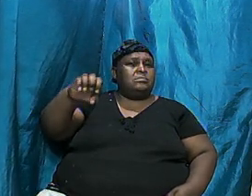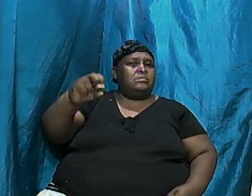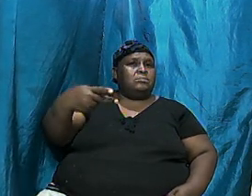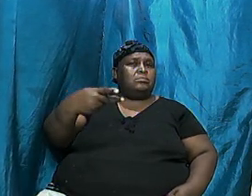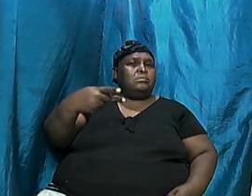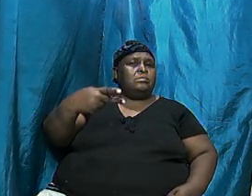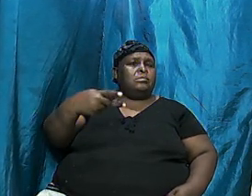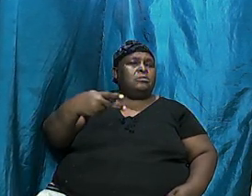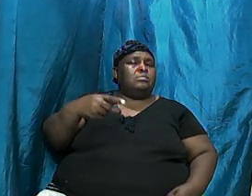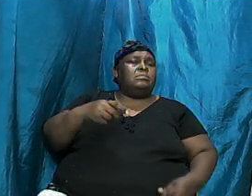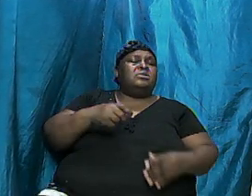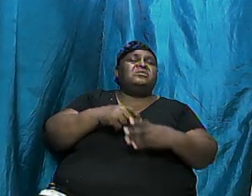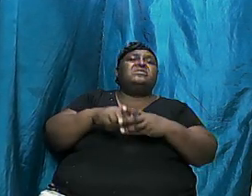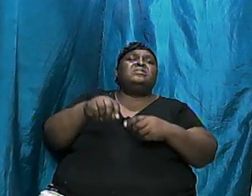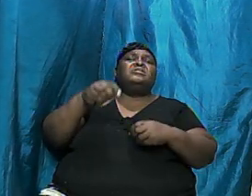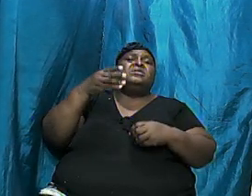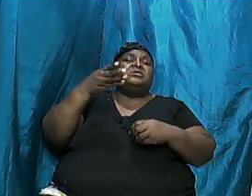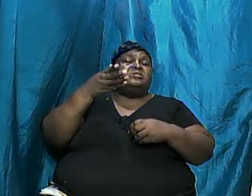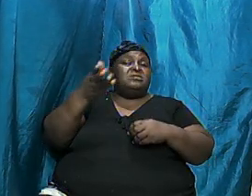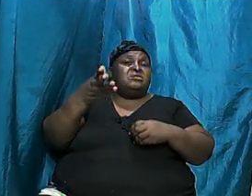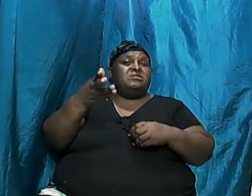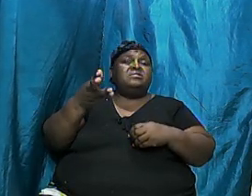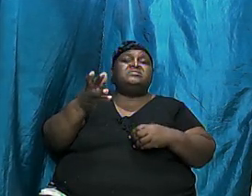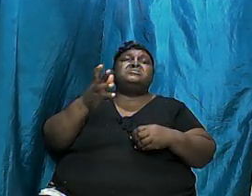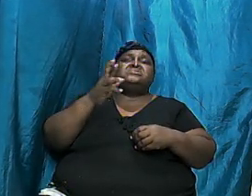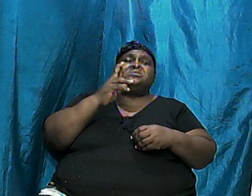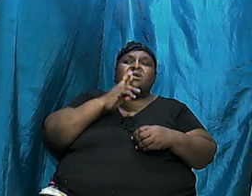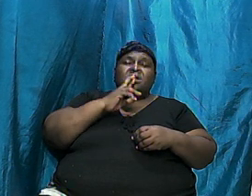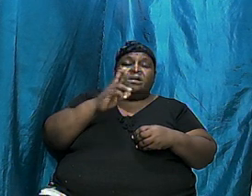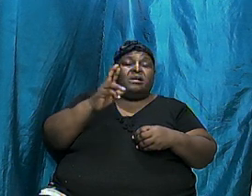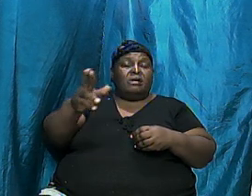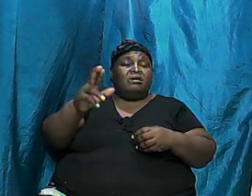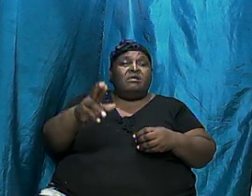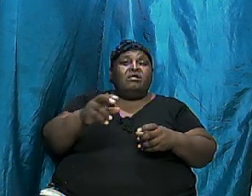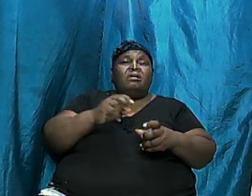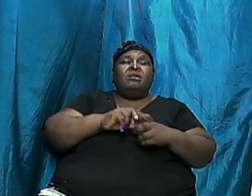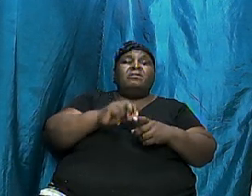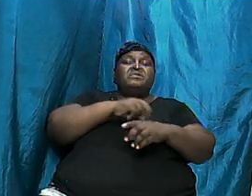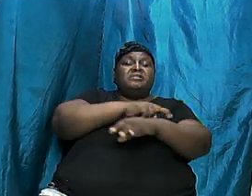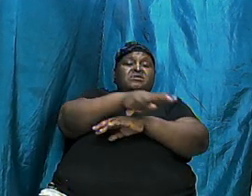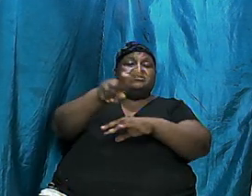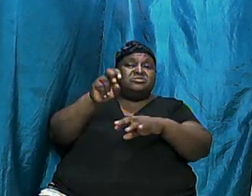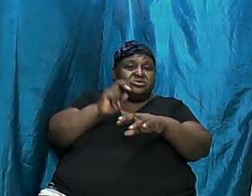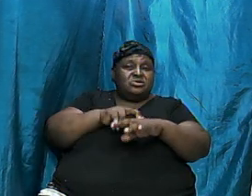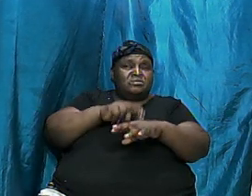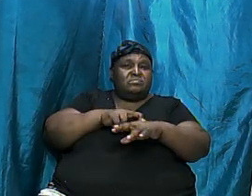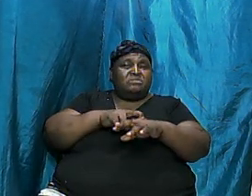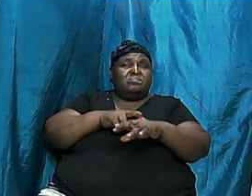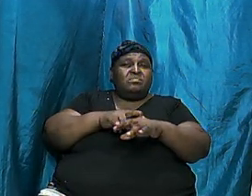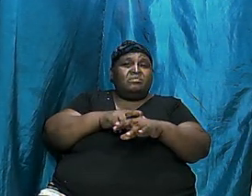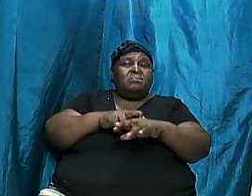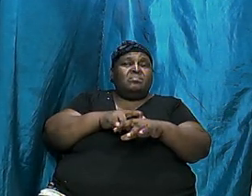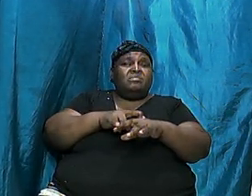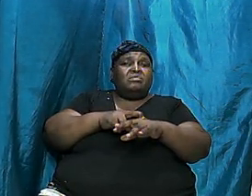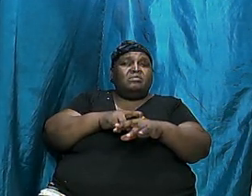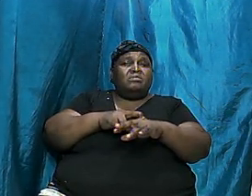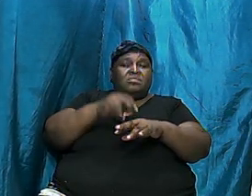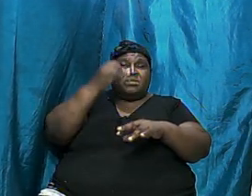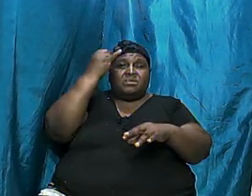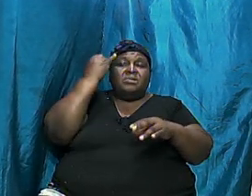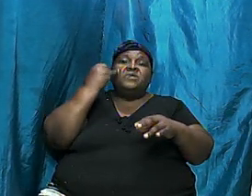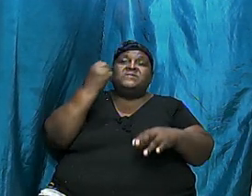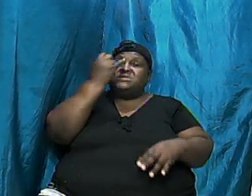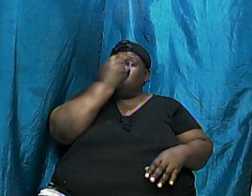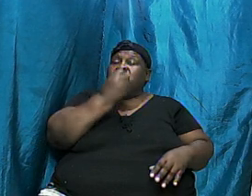patriarchs, so to speak, of the nation of Israel.